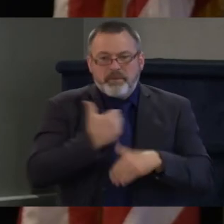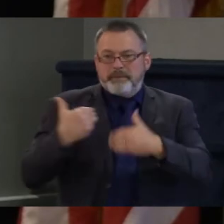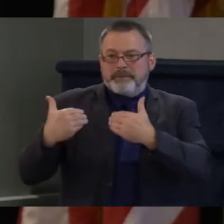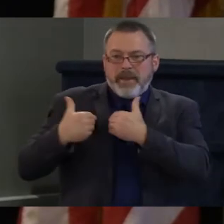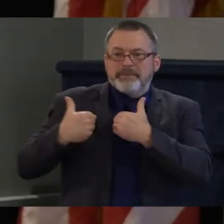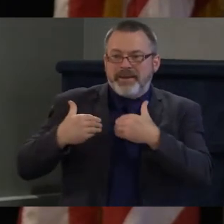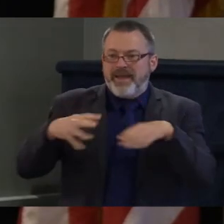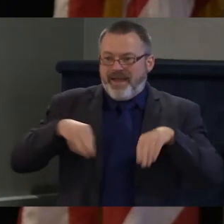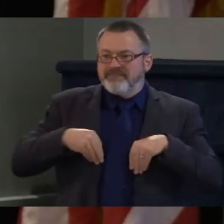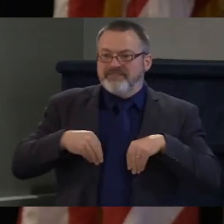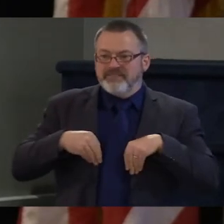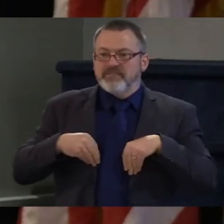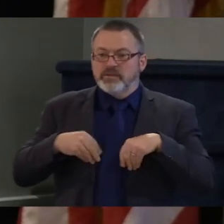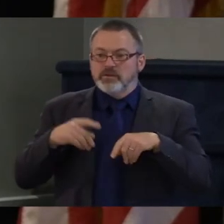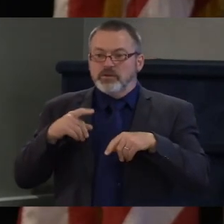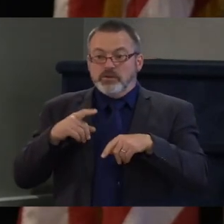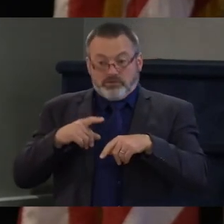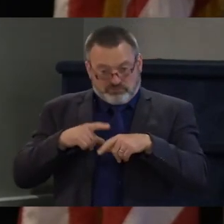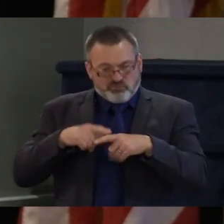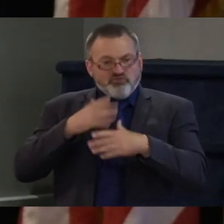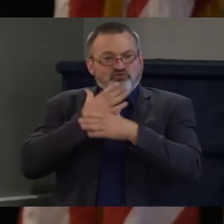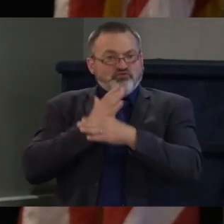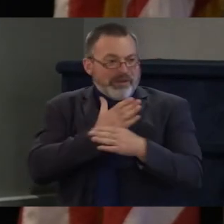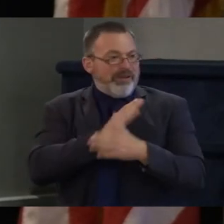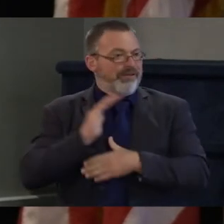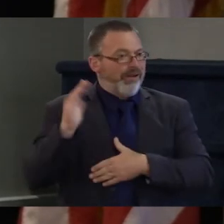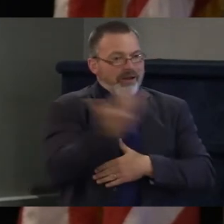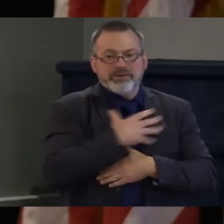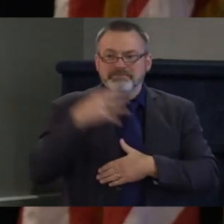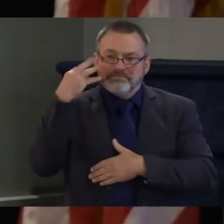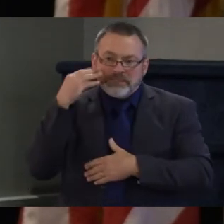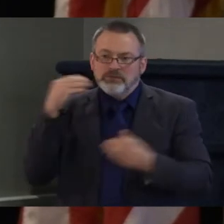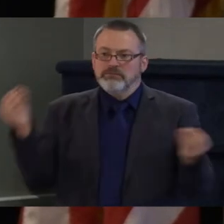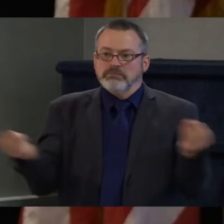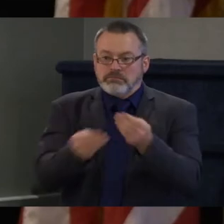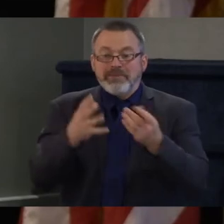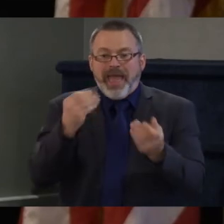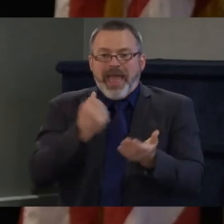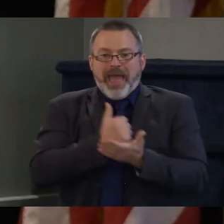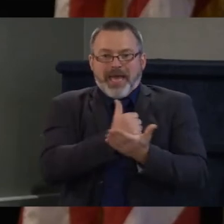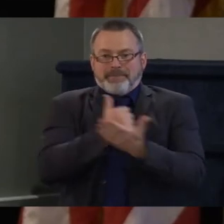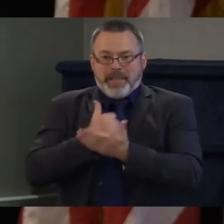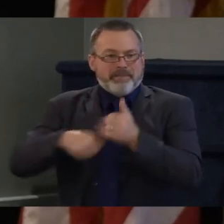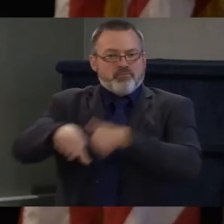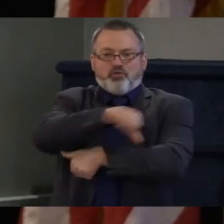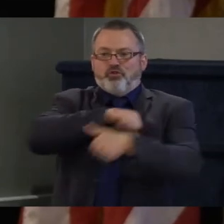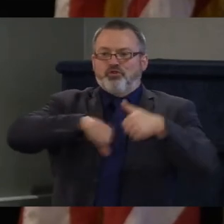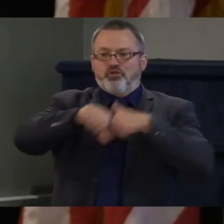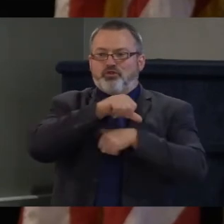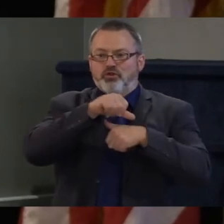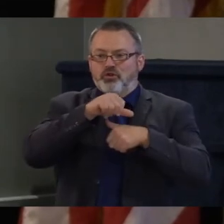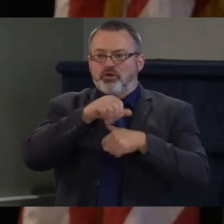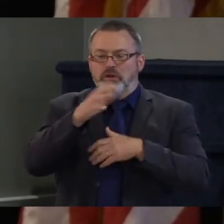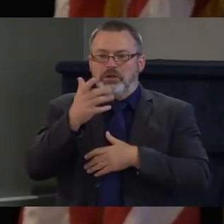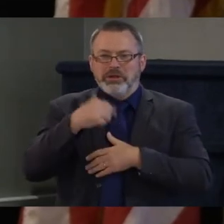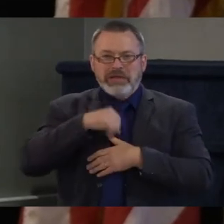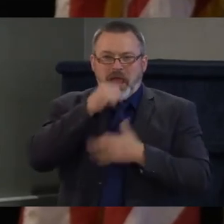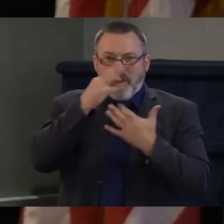share our experiences but to help people in our community and not wait for the government to do it